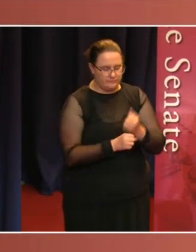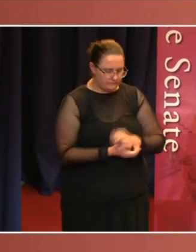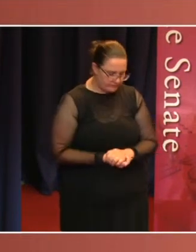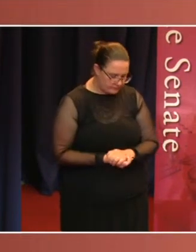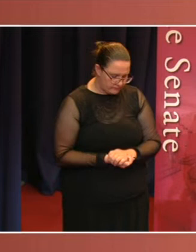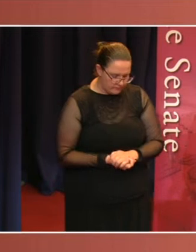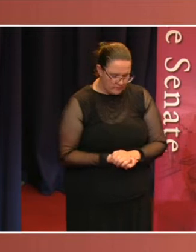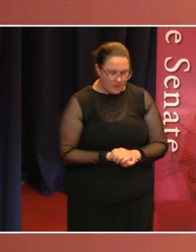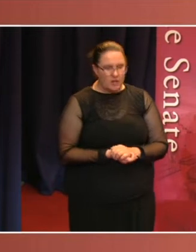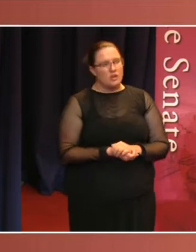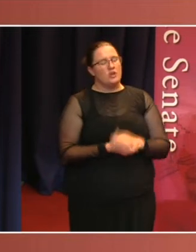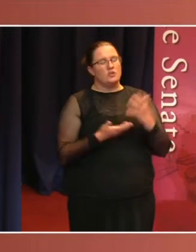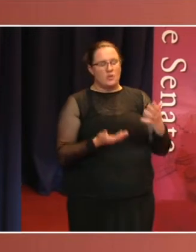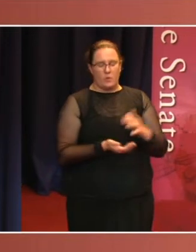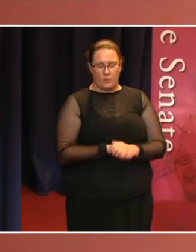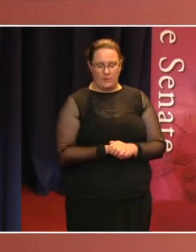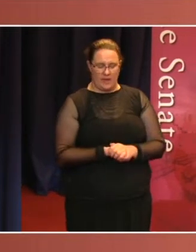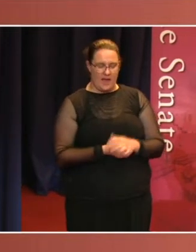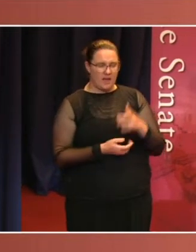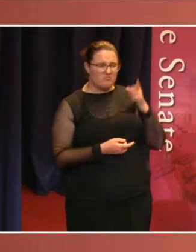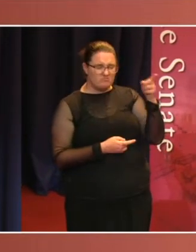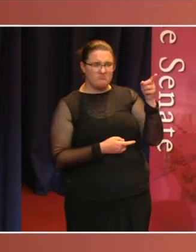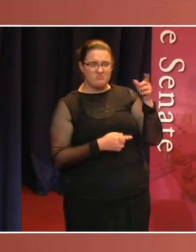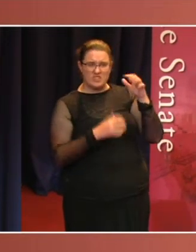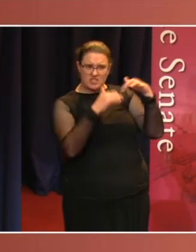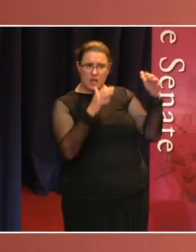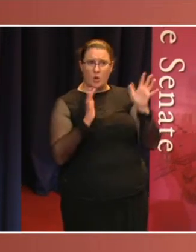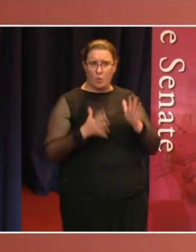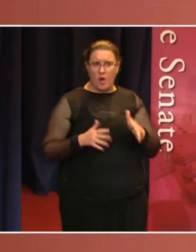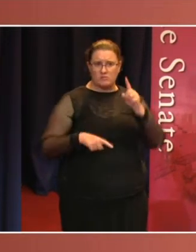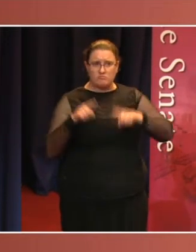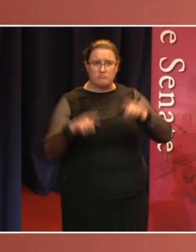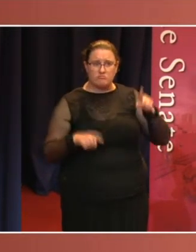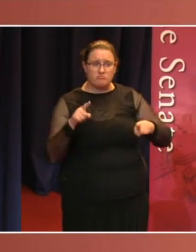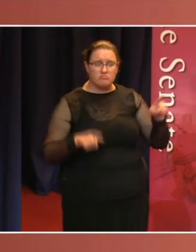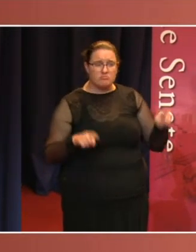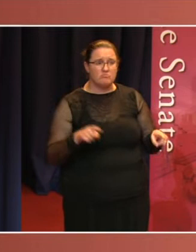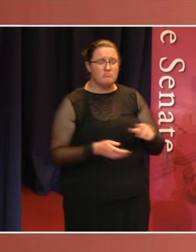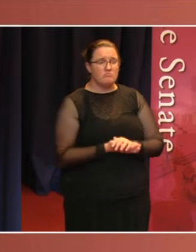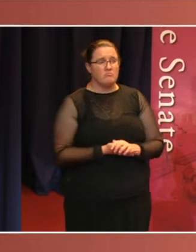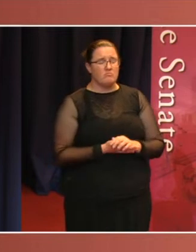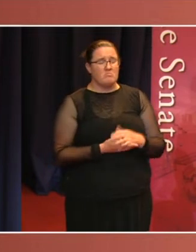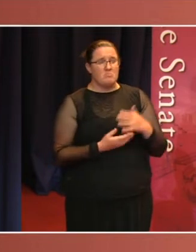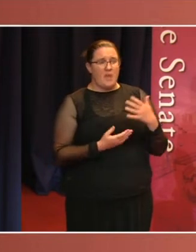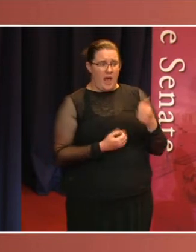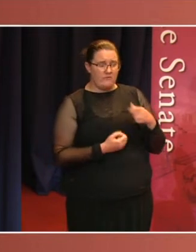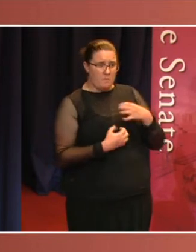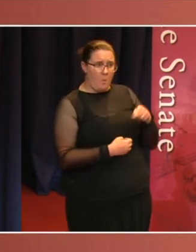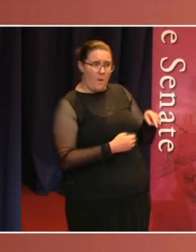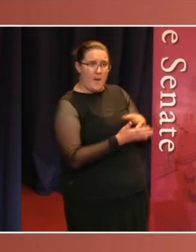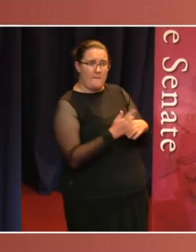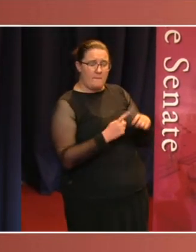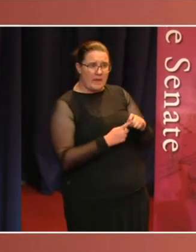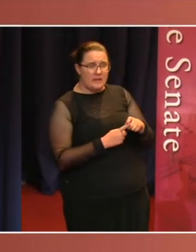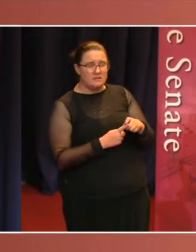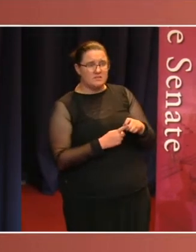a source of diversity, even though there are half as many senators as there are MPs. An explanation for this might be given by a